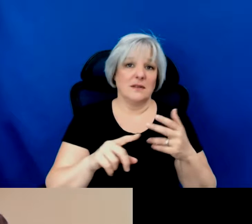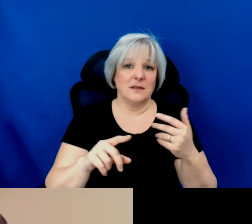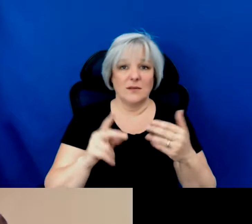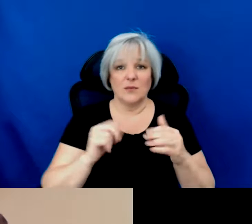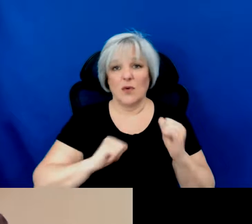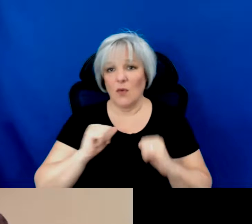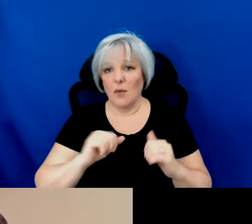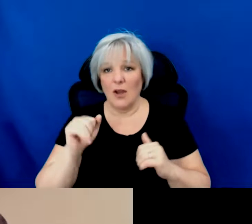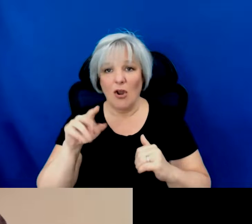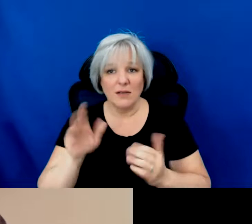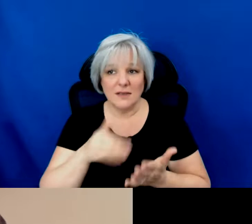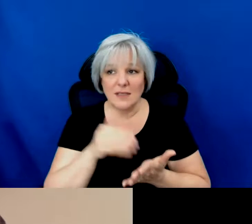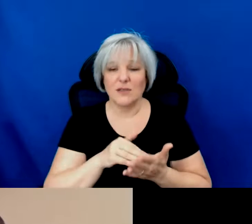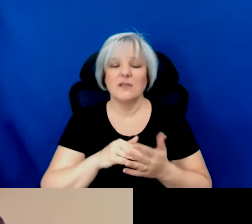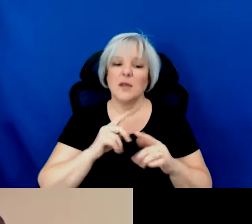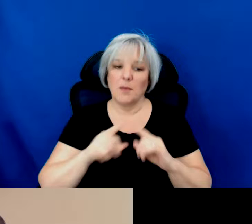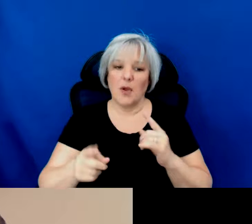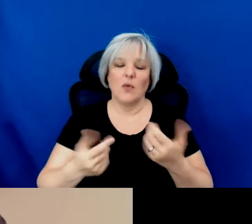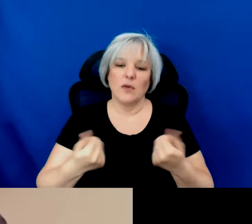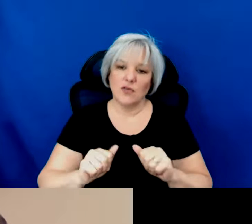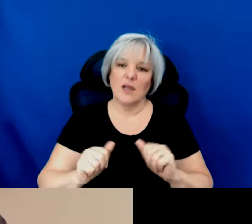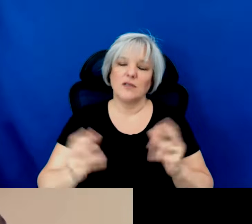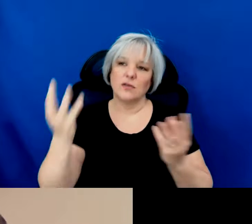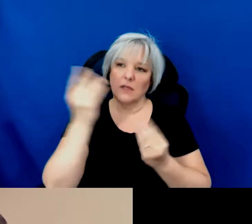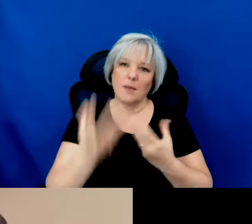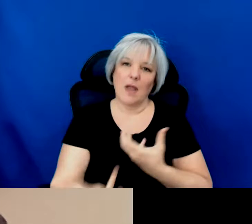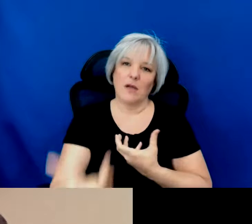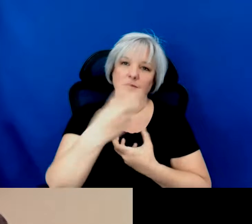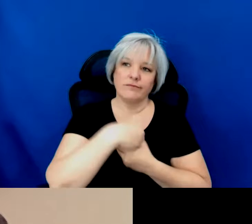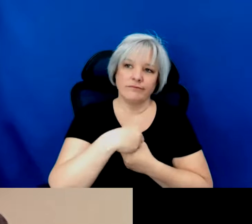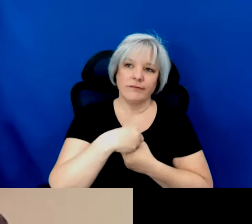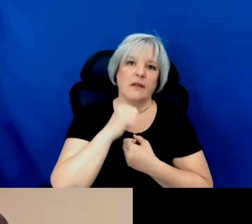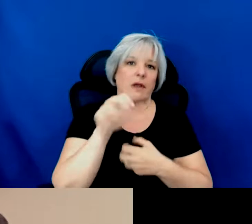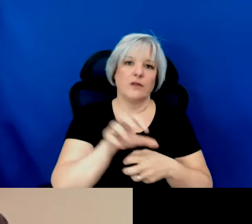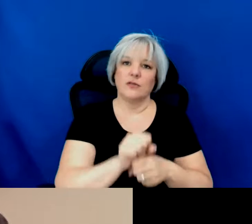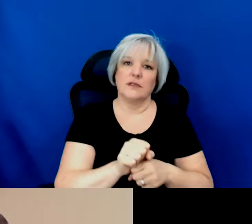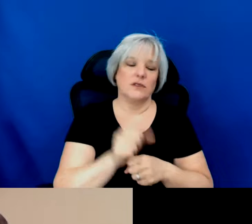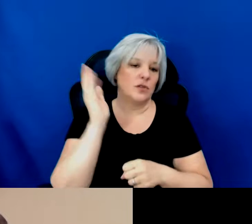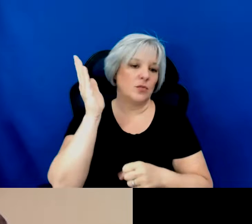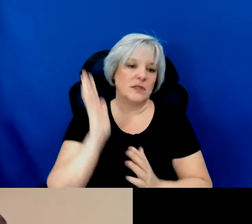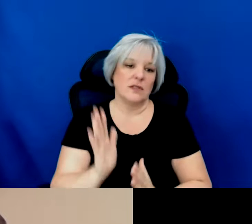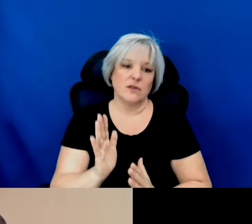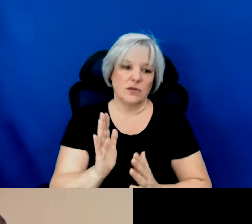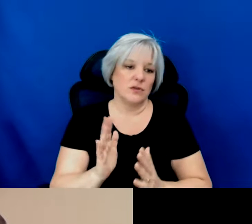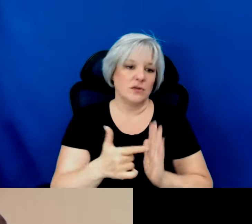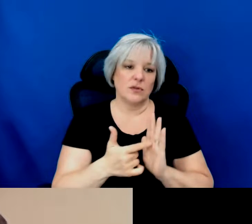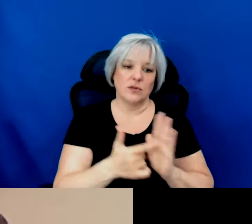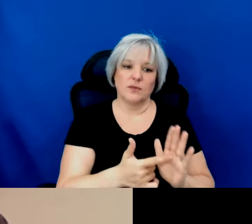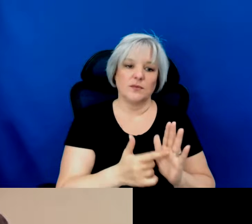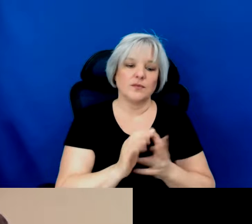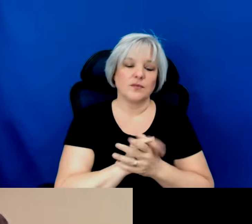etc but we're embracing all of the sort of non-traditional presenters or non-traditional